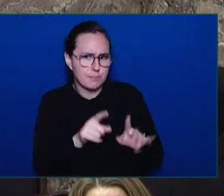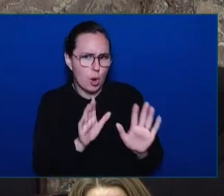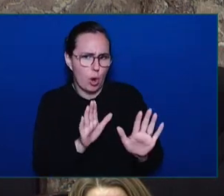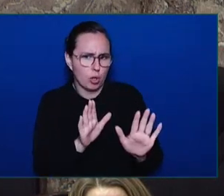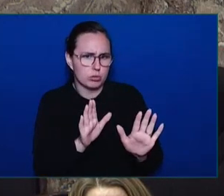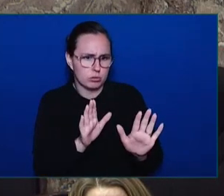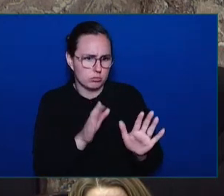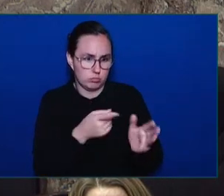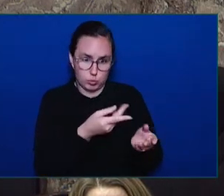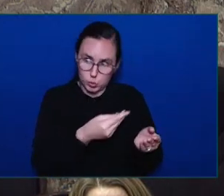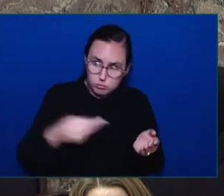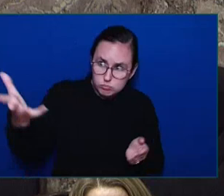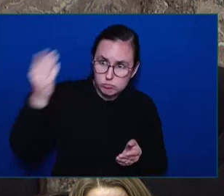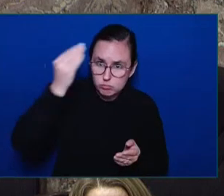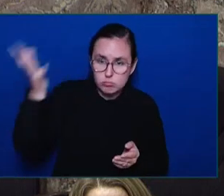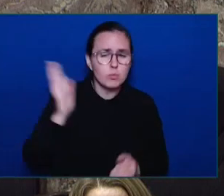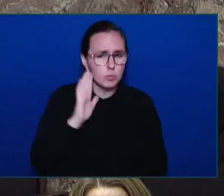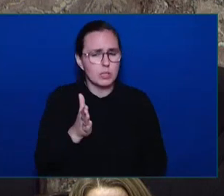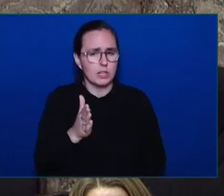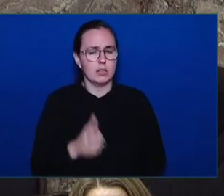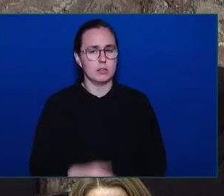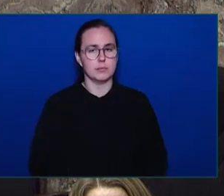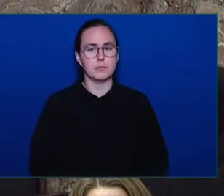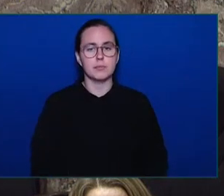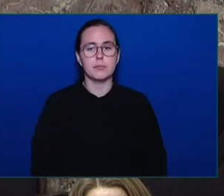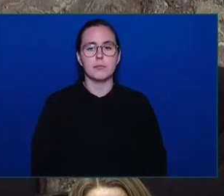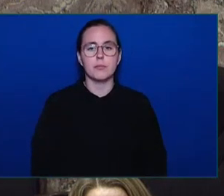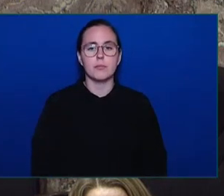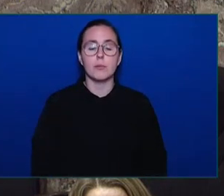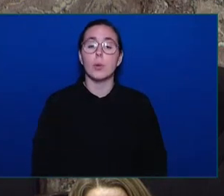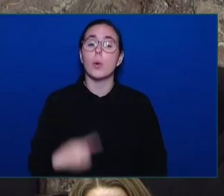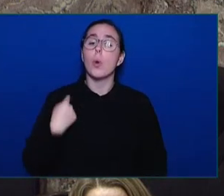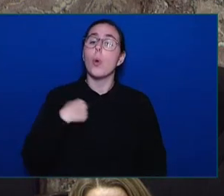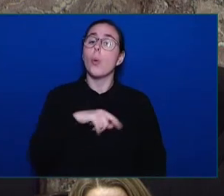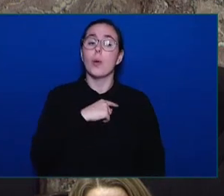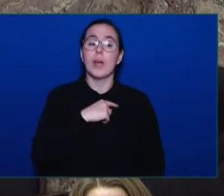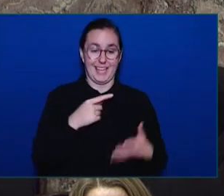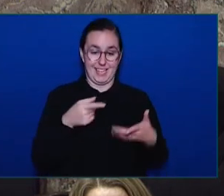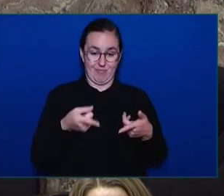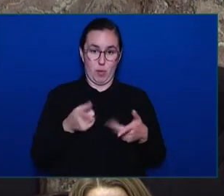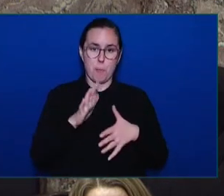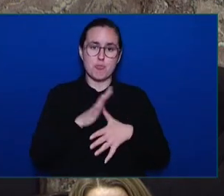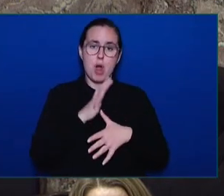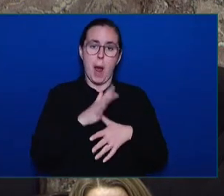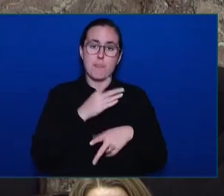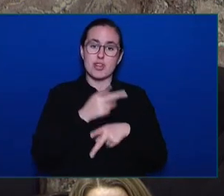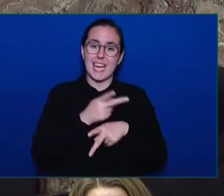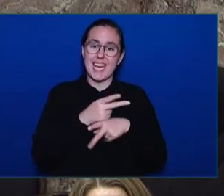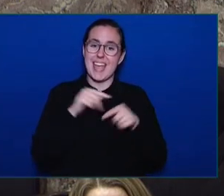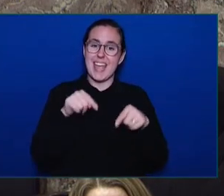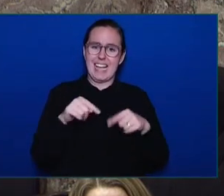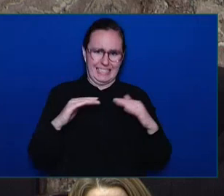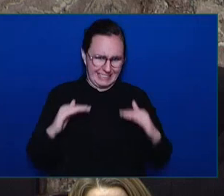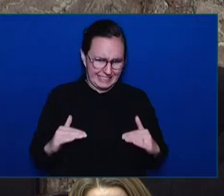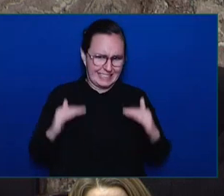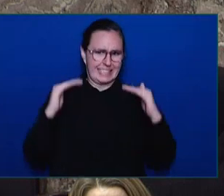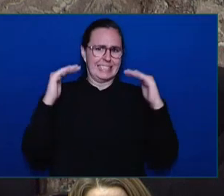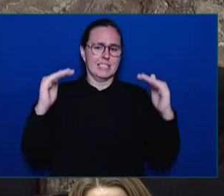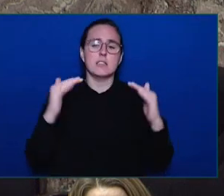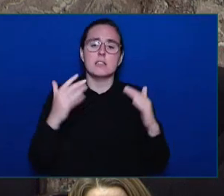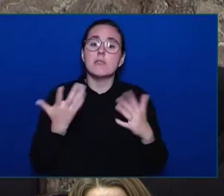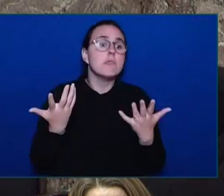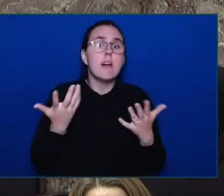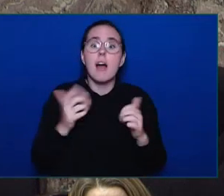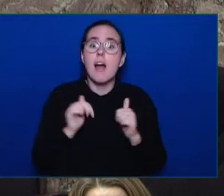care, Honourable Speaker, more than 2,000 doctors joining a new payment model. The actions we've taken